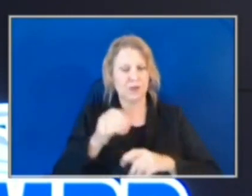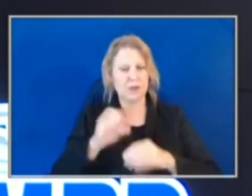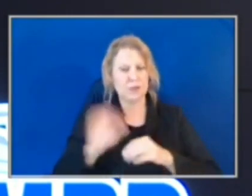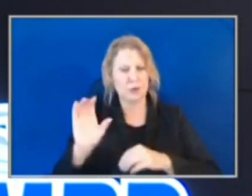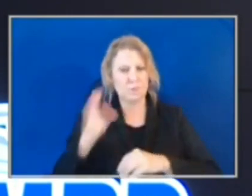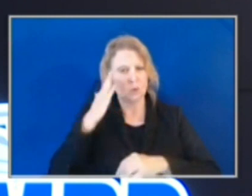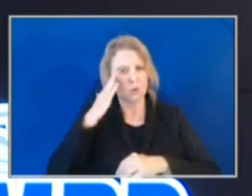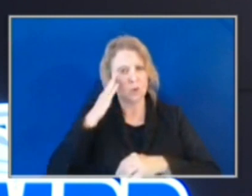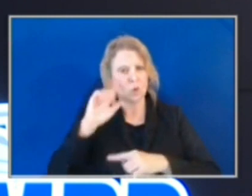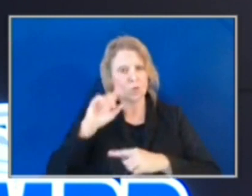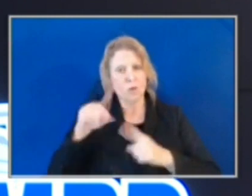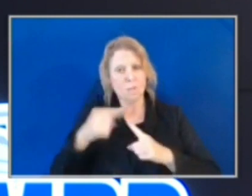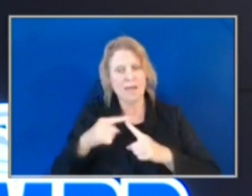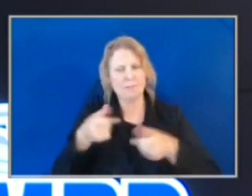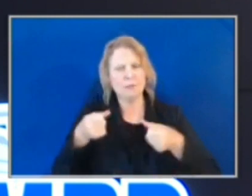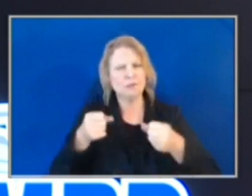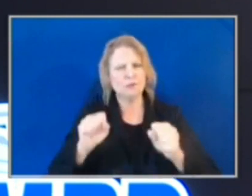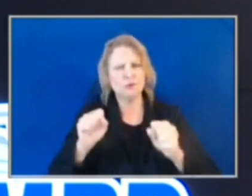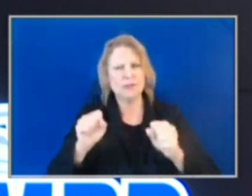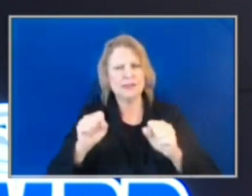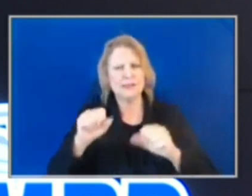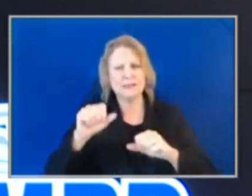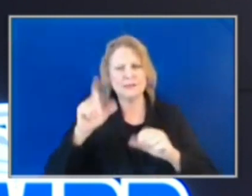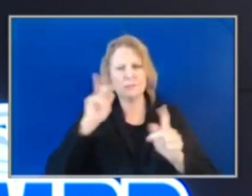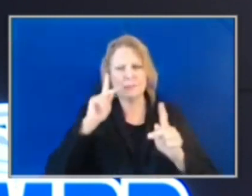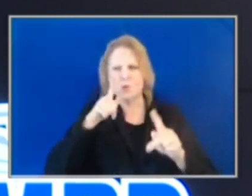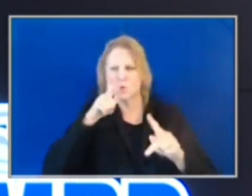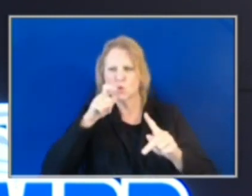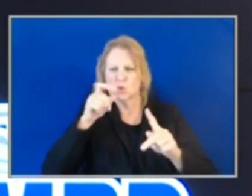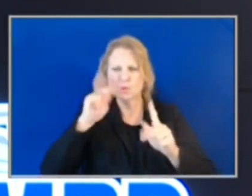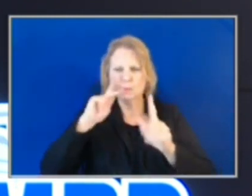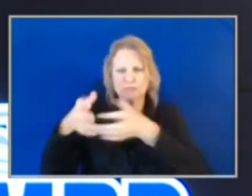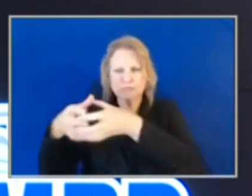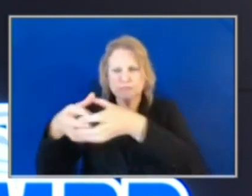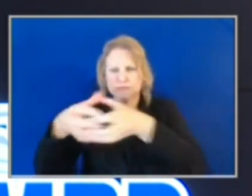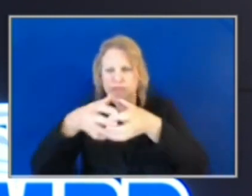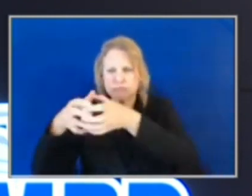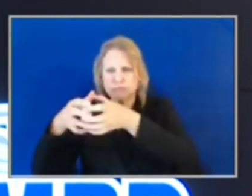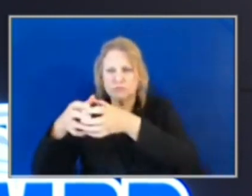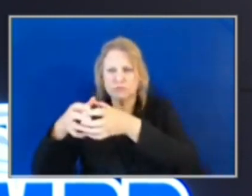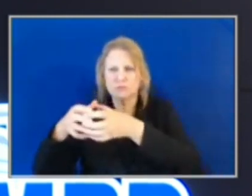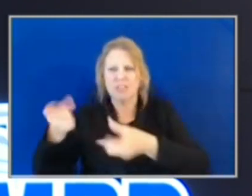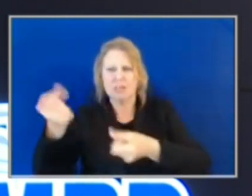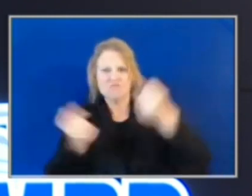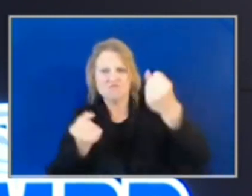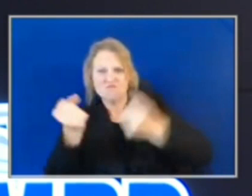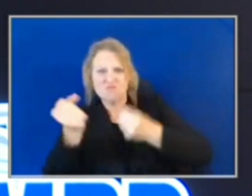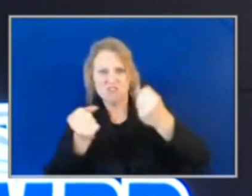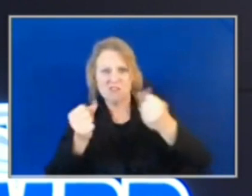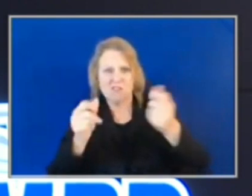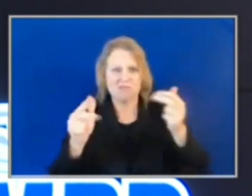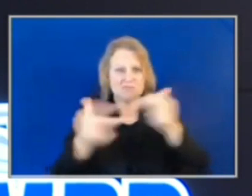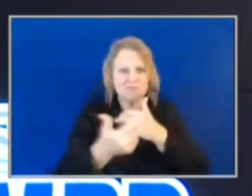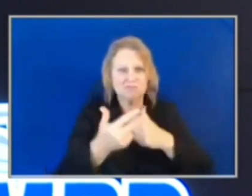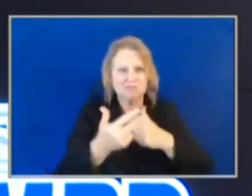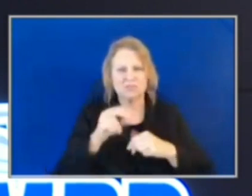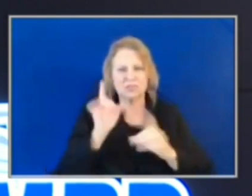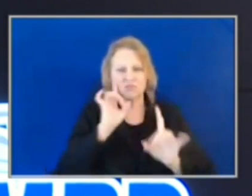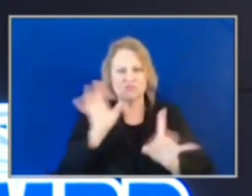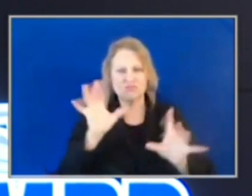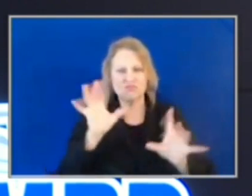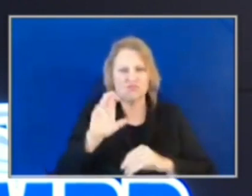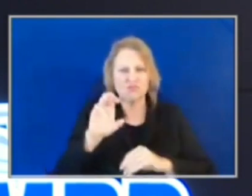is when a group of individuals gather on public streets or in parking lots to engage in reckless driving, stunts, illegal street racing.